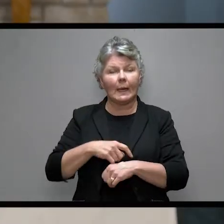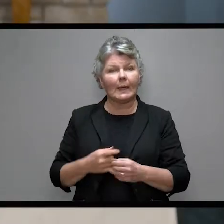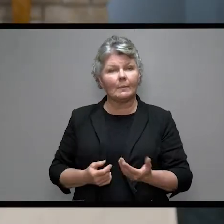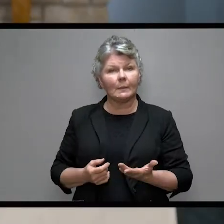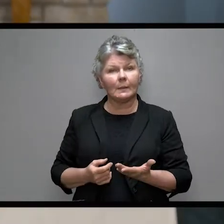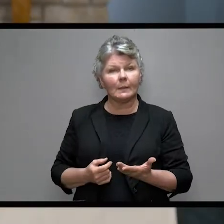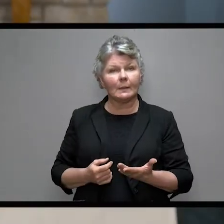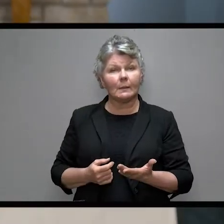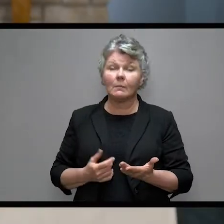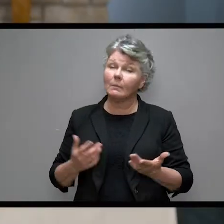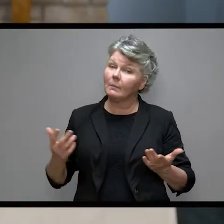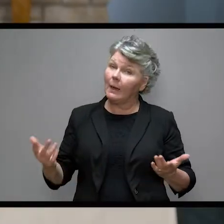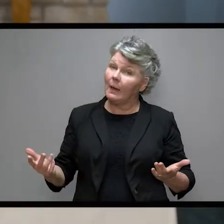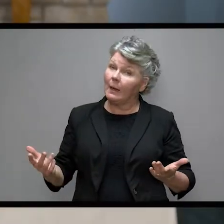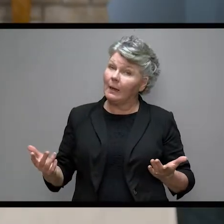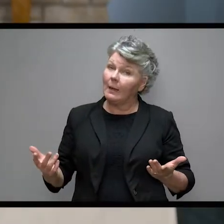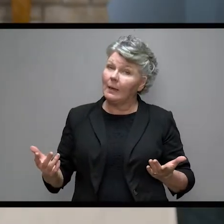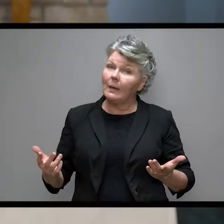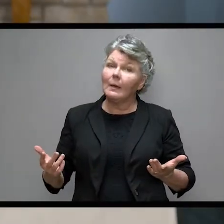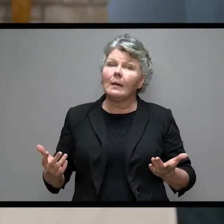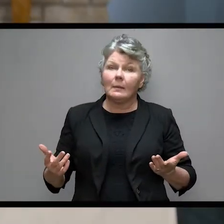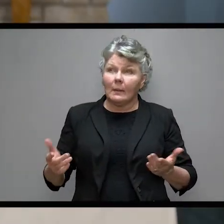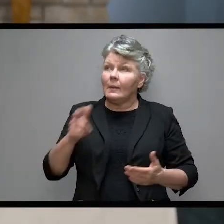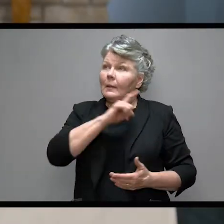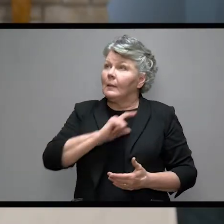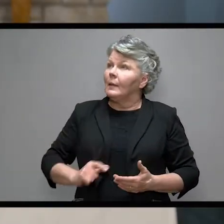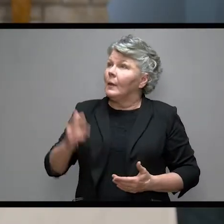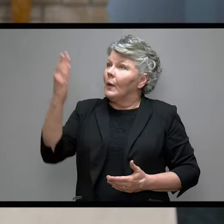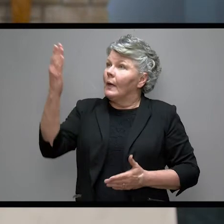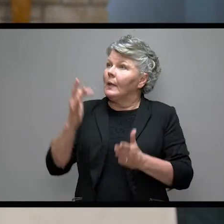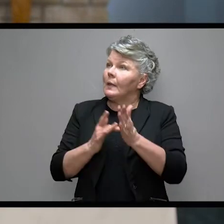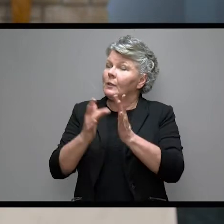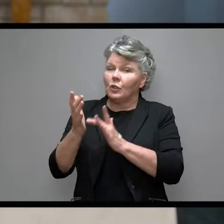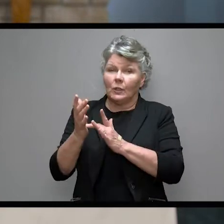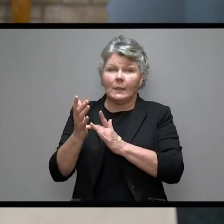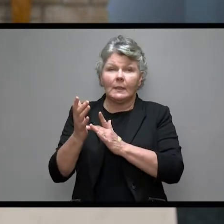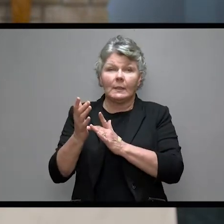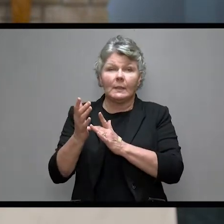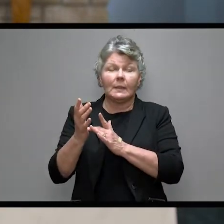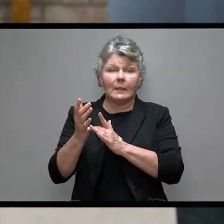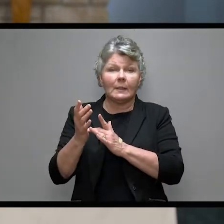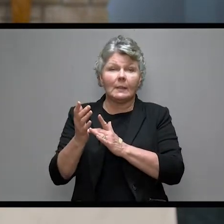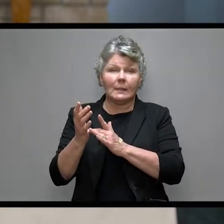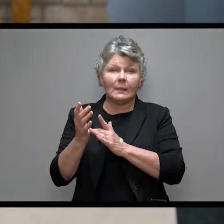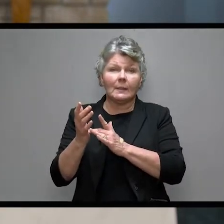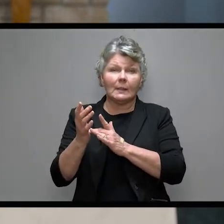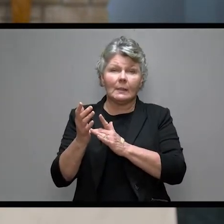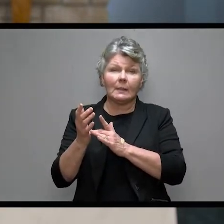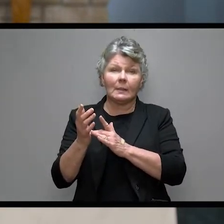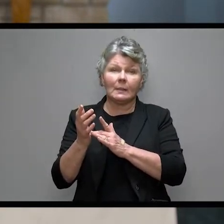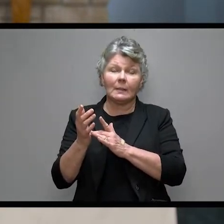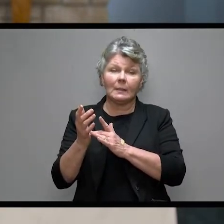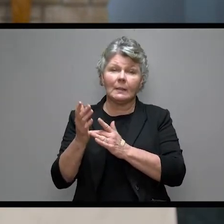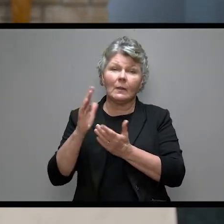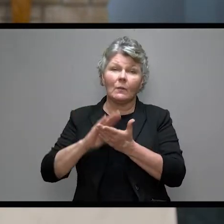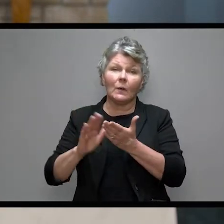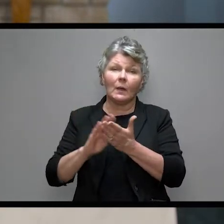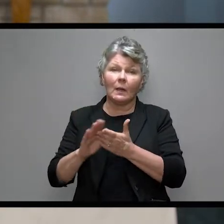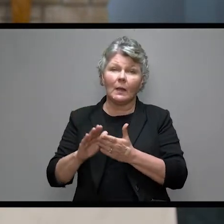But then again, the Lord Jesus has dropped dead to not just some of our sins,